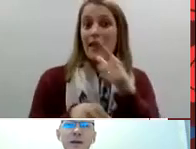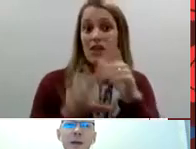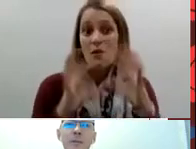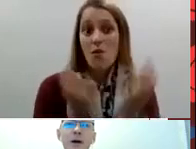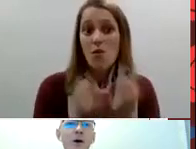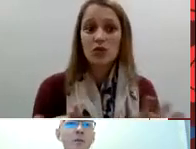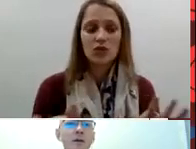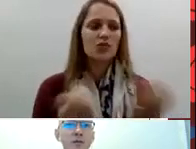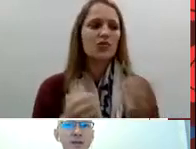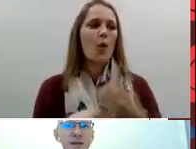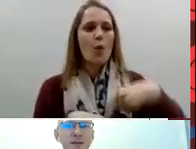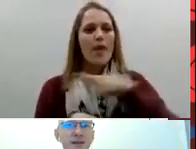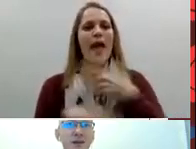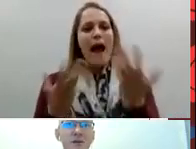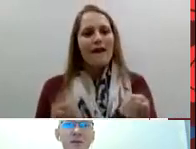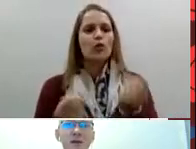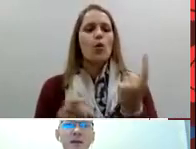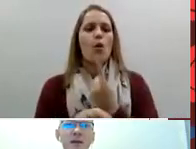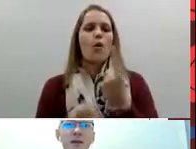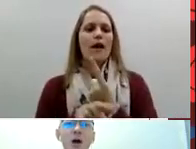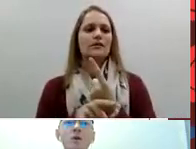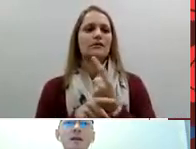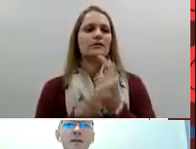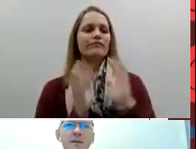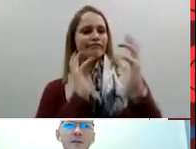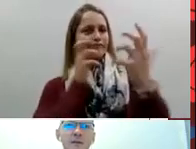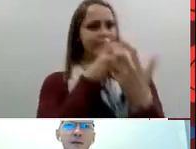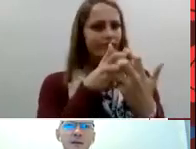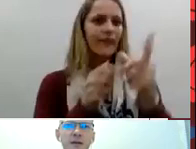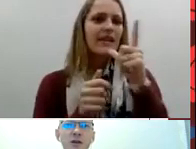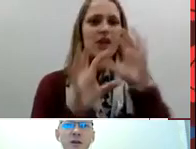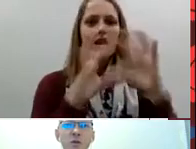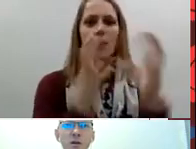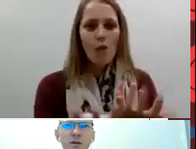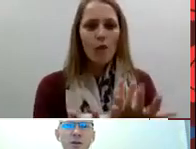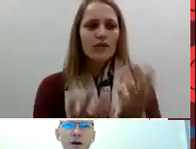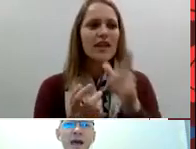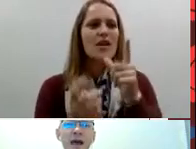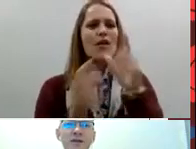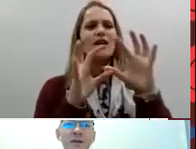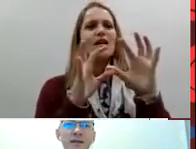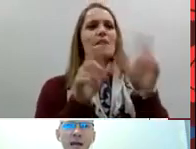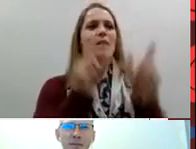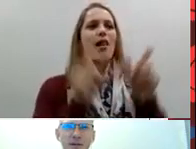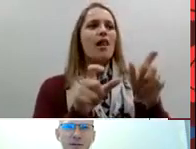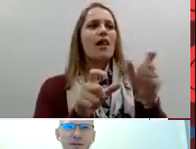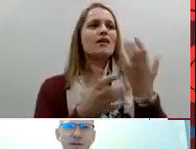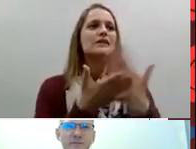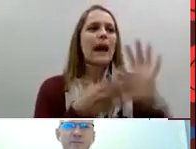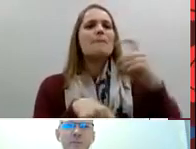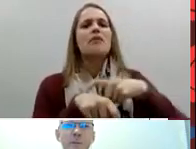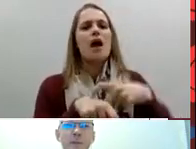at my home everyone is deaf and now I'm the only deaf in the hearing world so I had to adapt